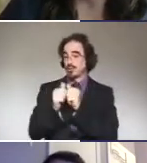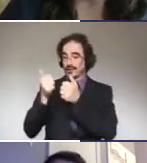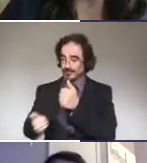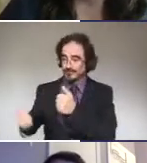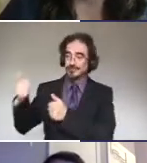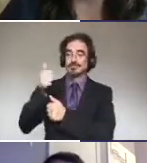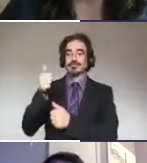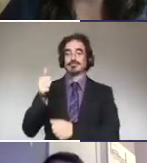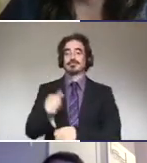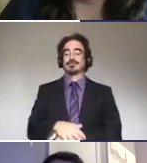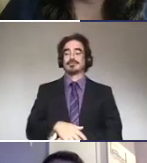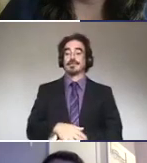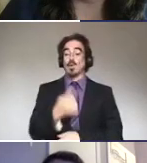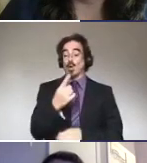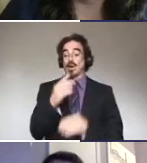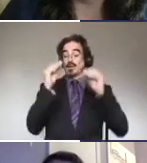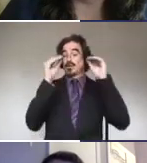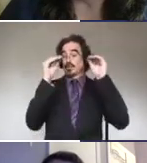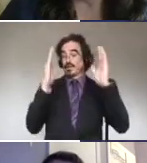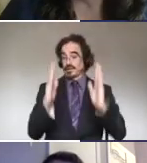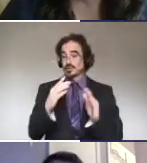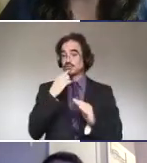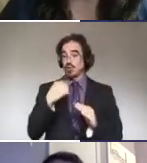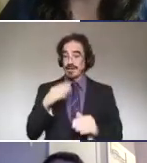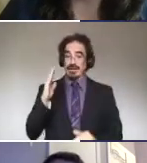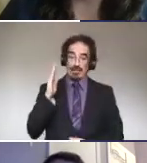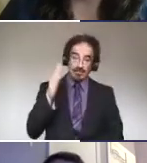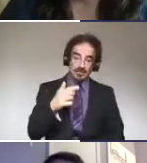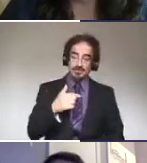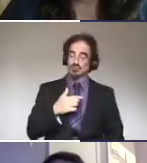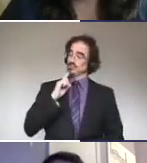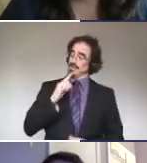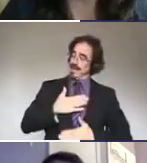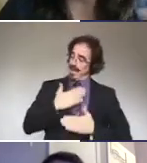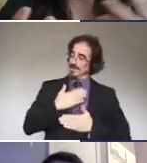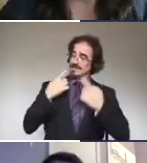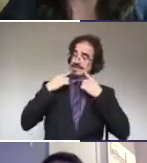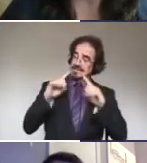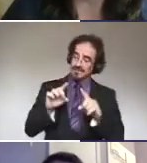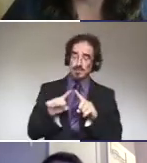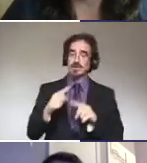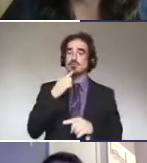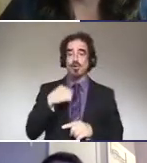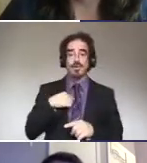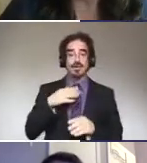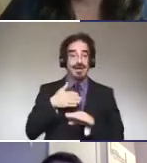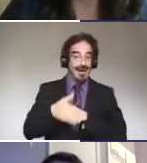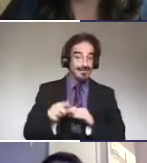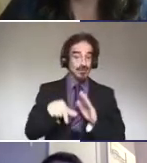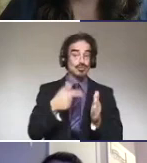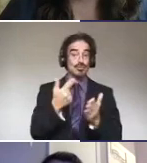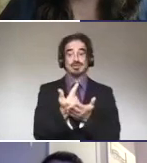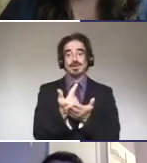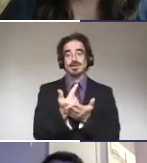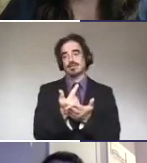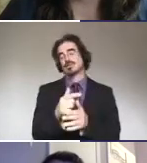One professor told me later that while he was happy I was successful, that he basically told me after I graduated, he said, it was a lot of